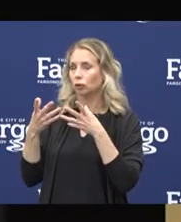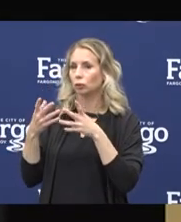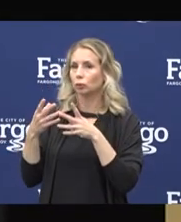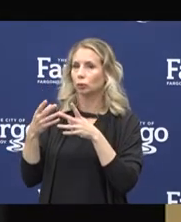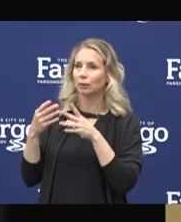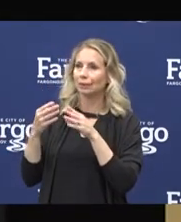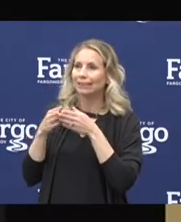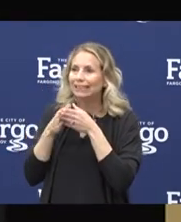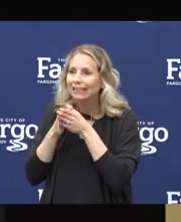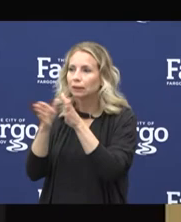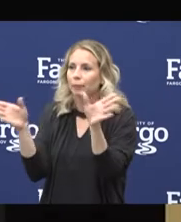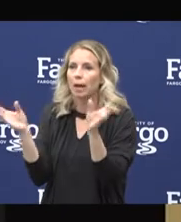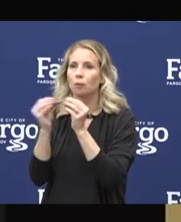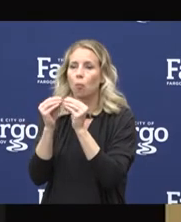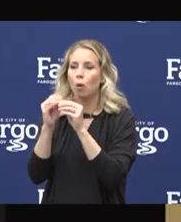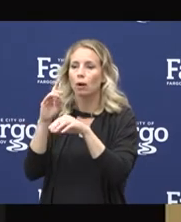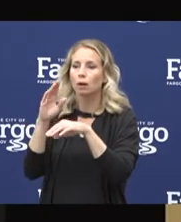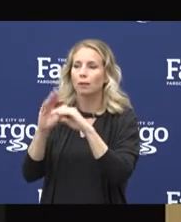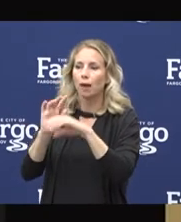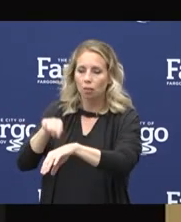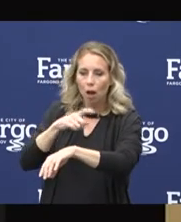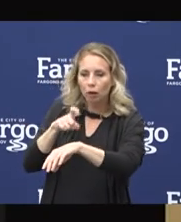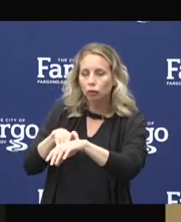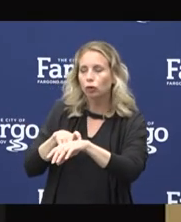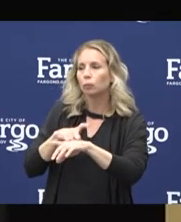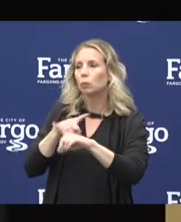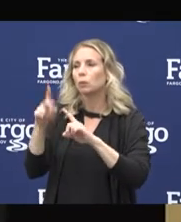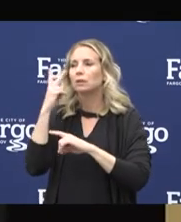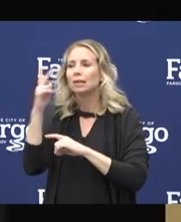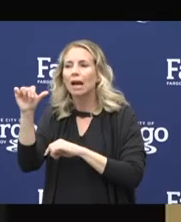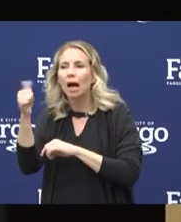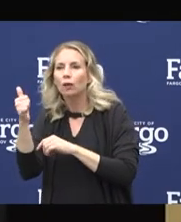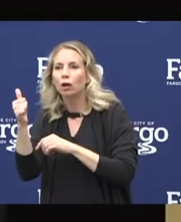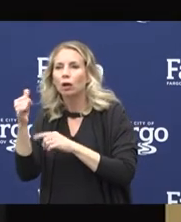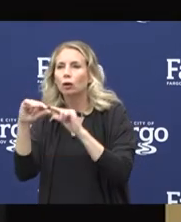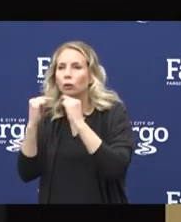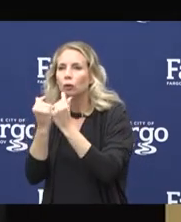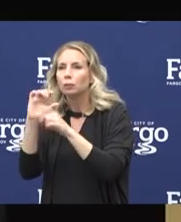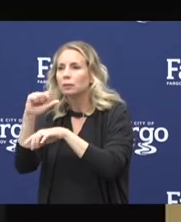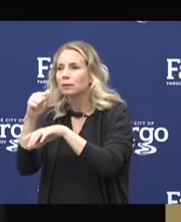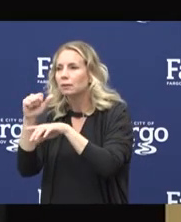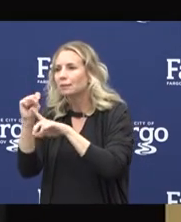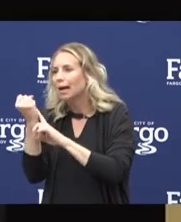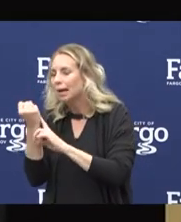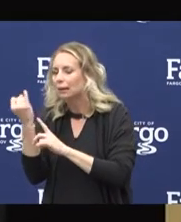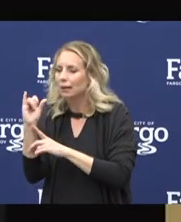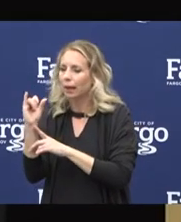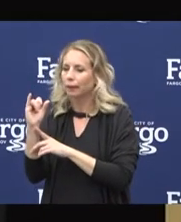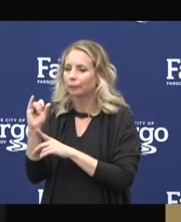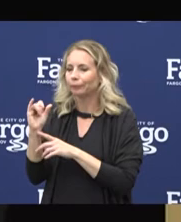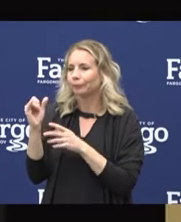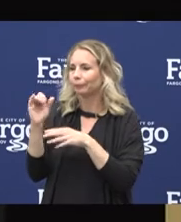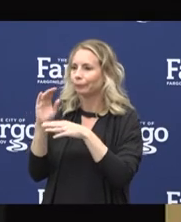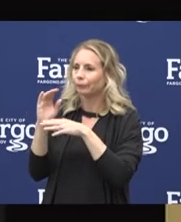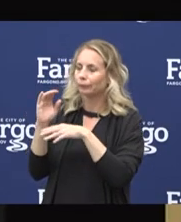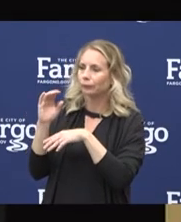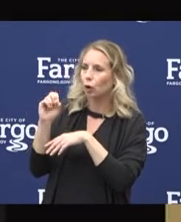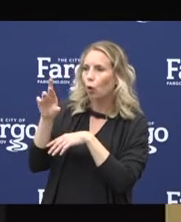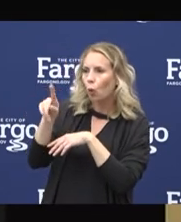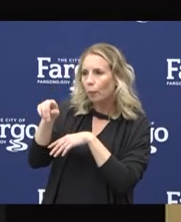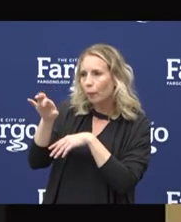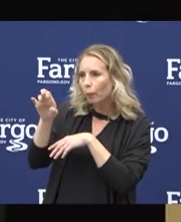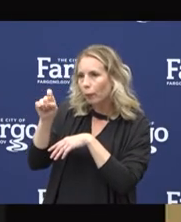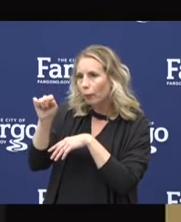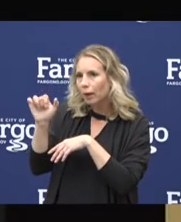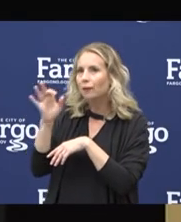assisted living, and we'll be looking at other congregate care settings, such as corporate foster care facilities, et cetera, as they